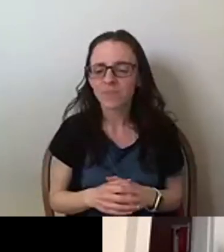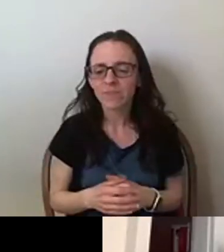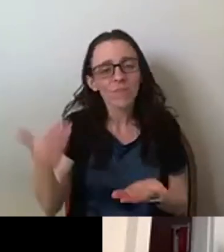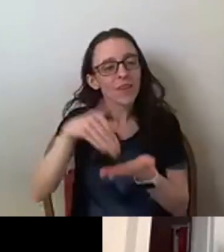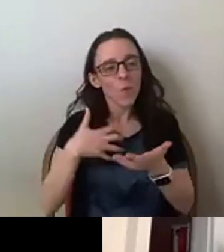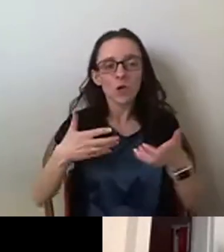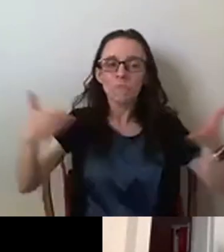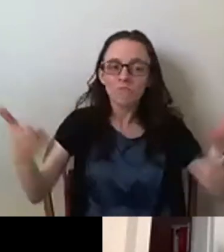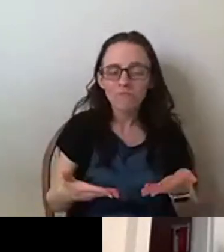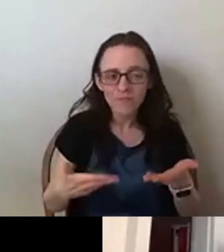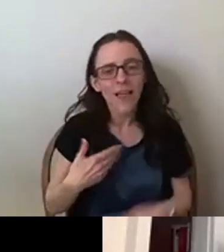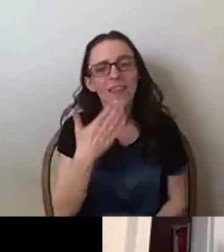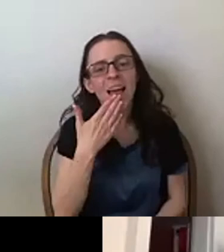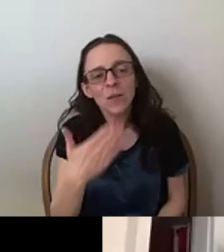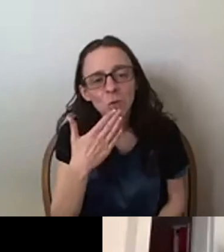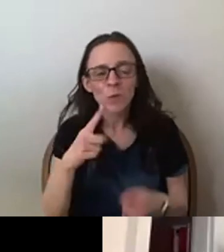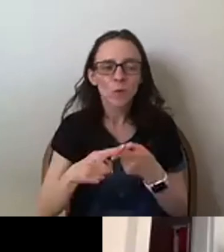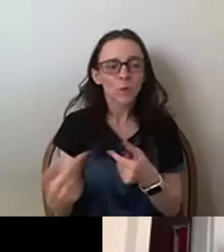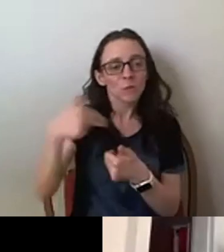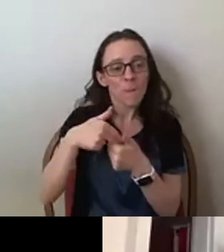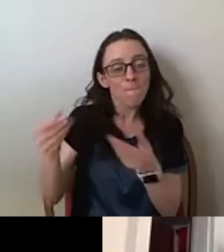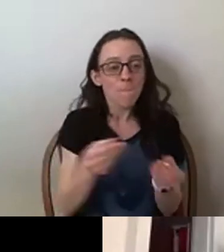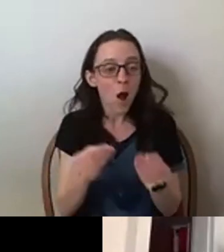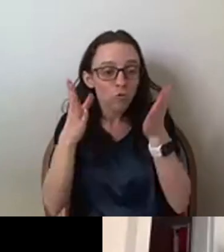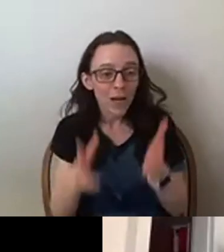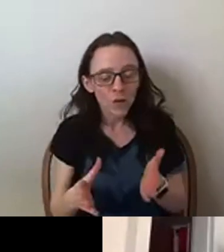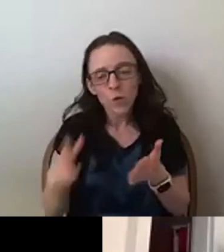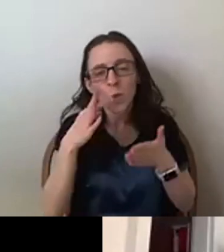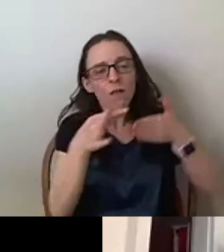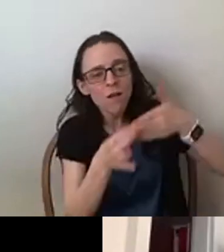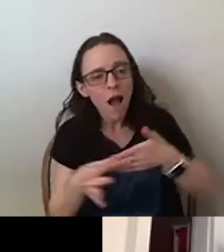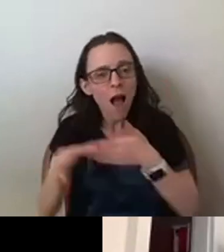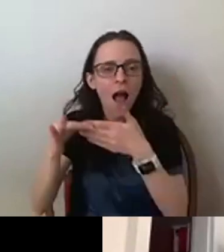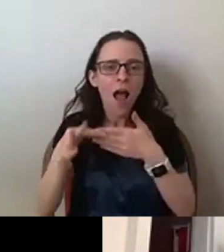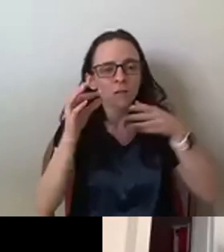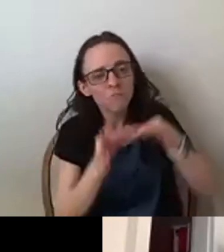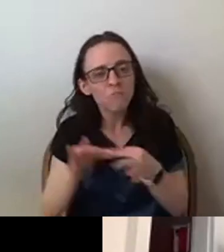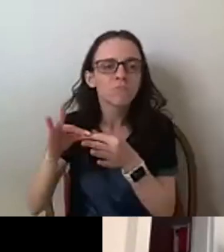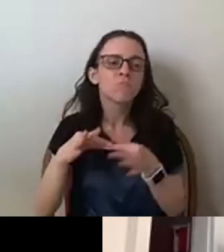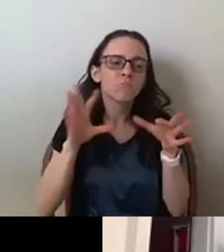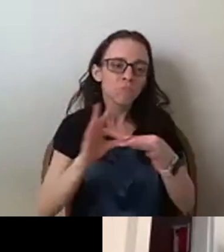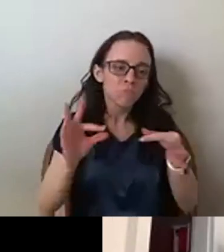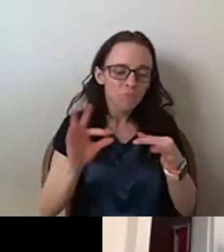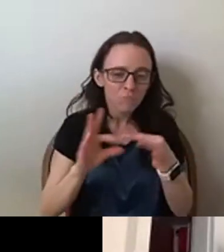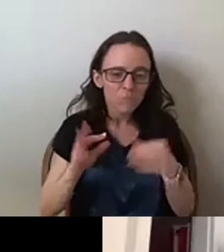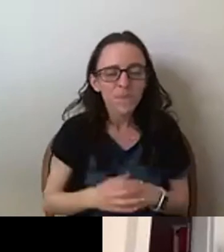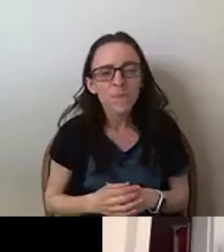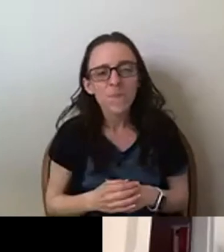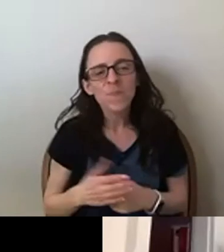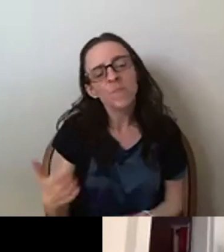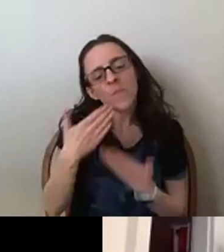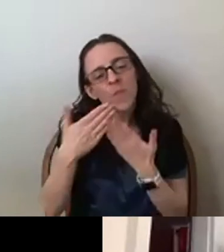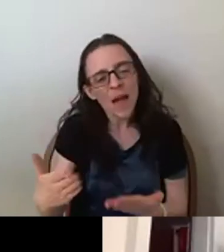moderators who will be guiding us through the sessions and to say thank you to